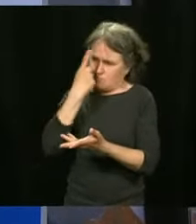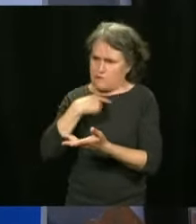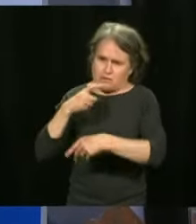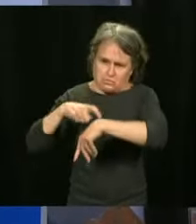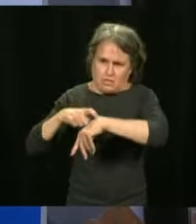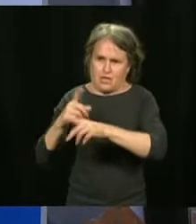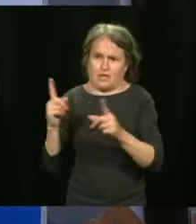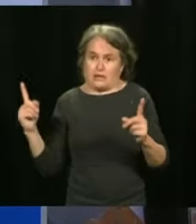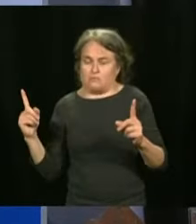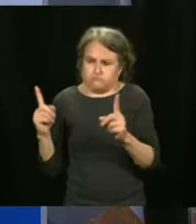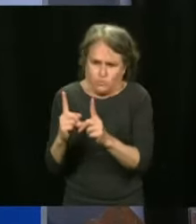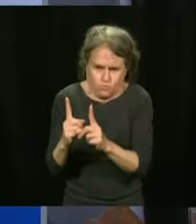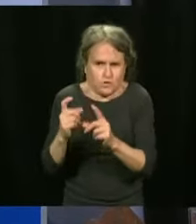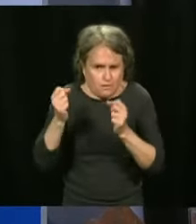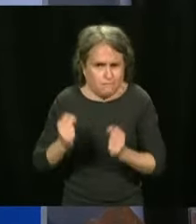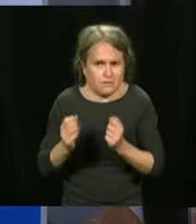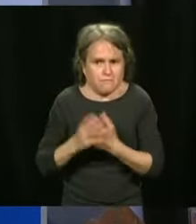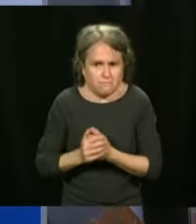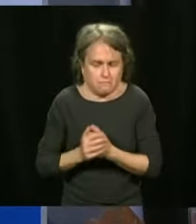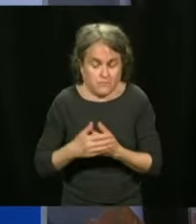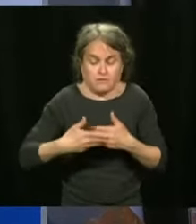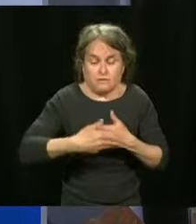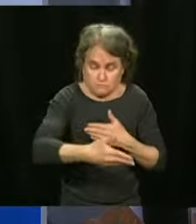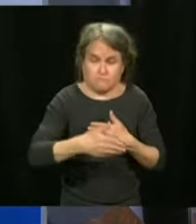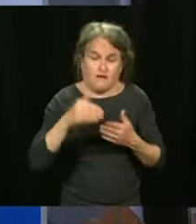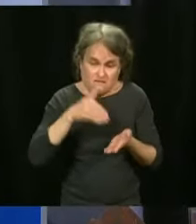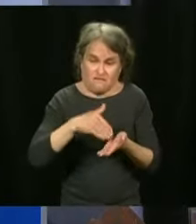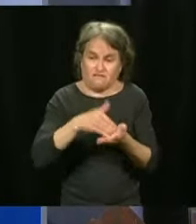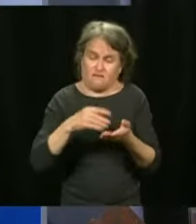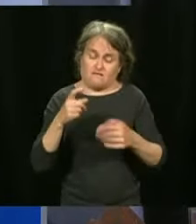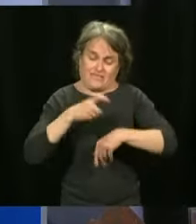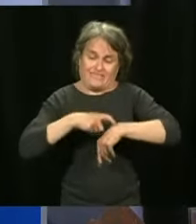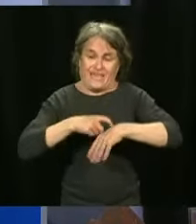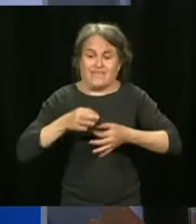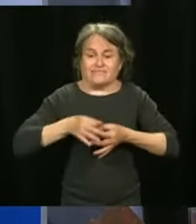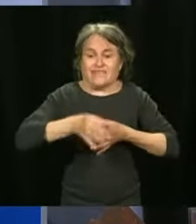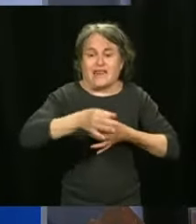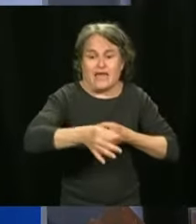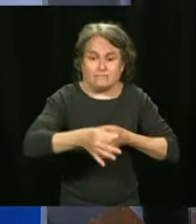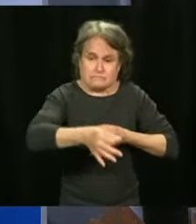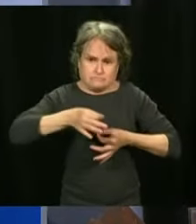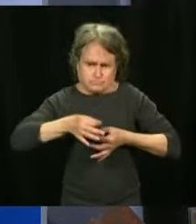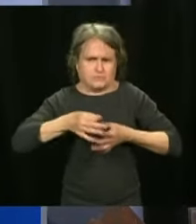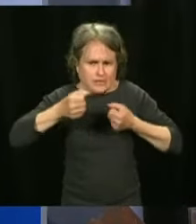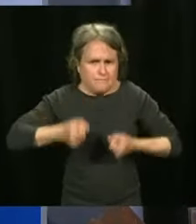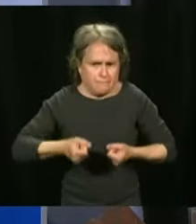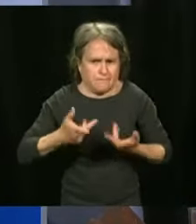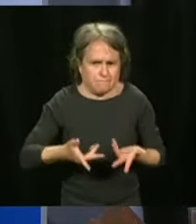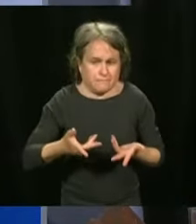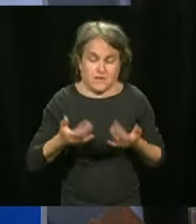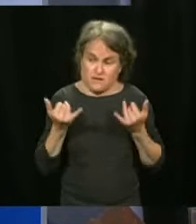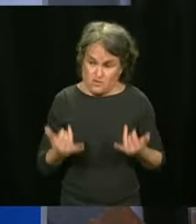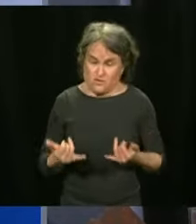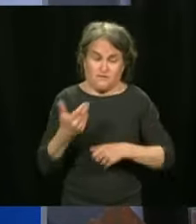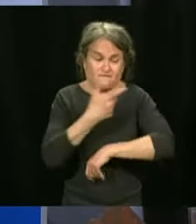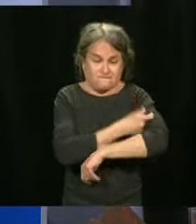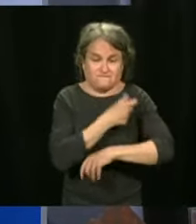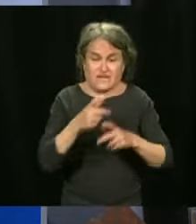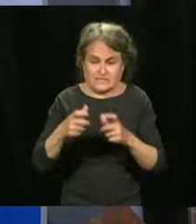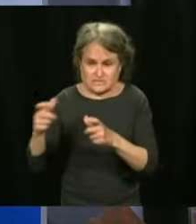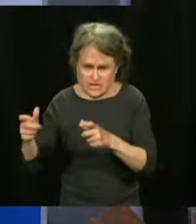But we are confident that with the delays that we have given in Quebec, people are relatively well protected, and we've given priority